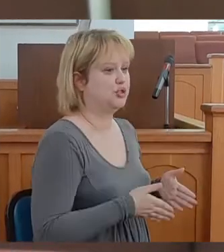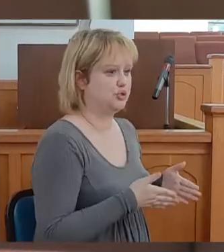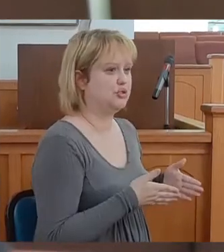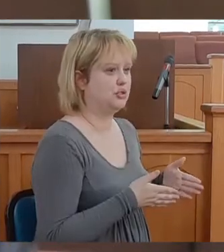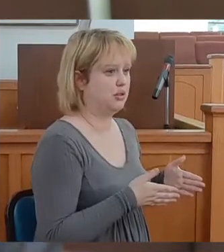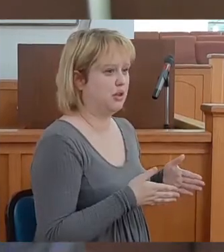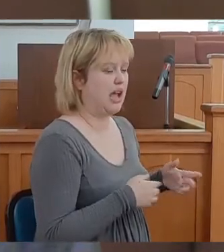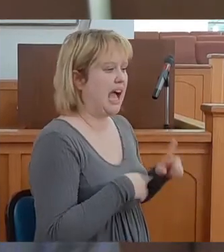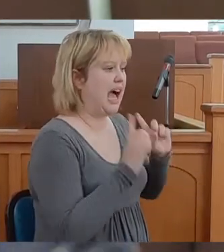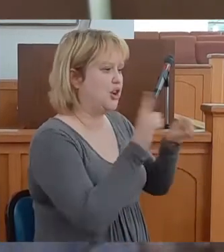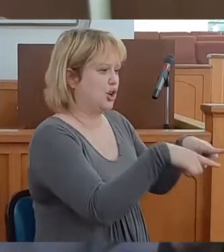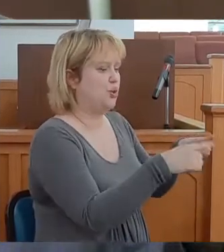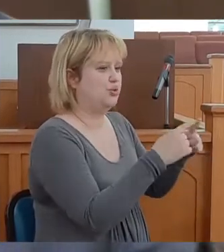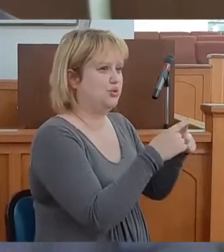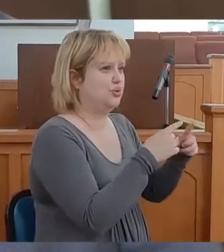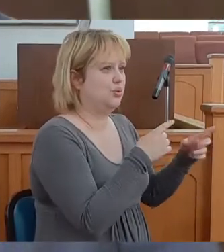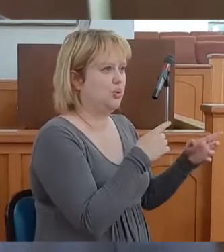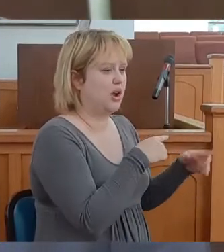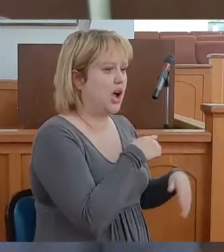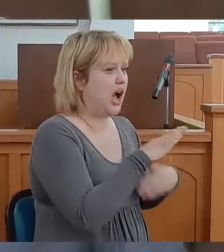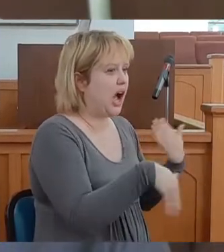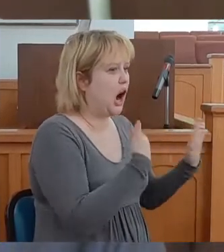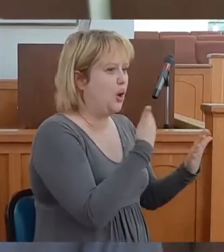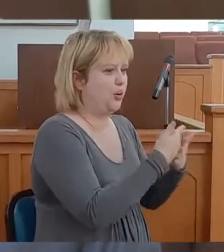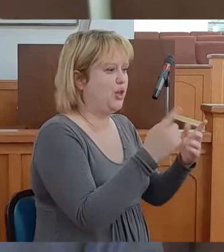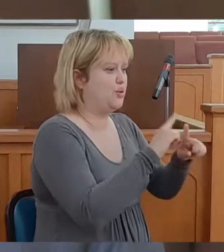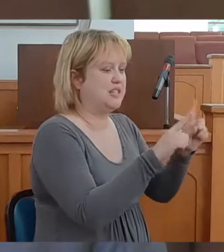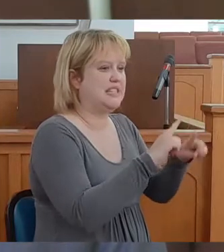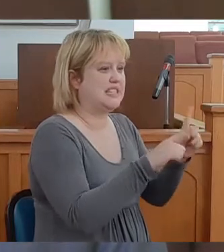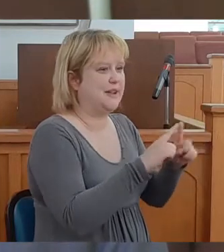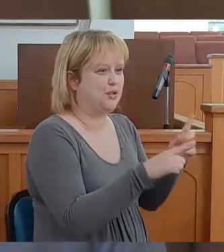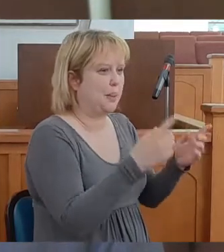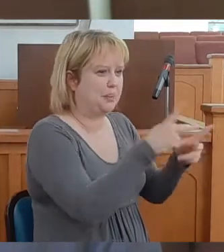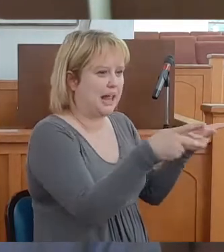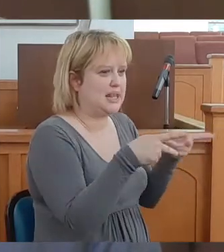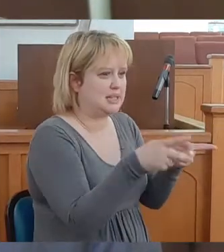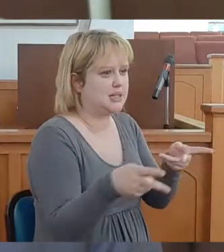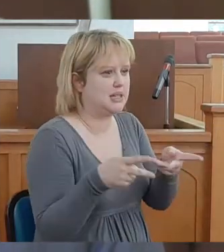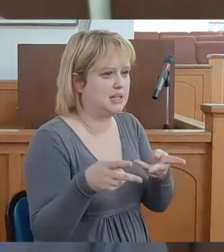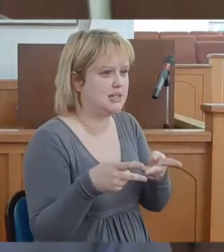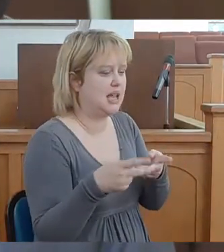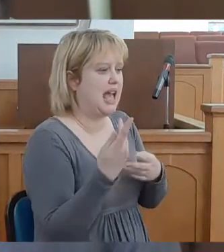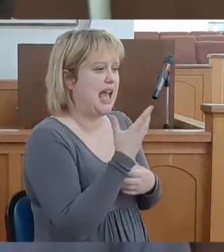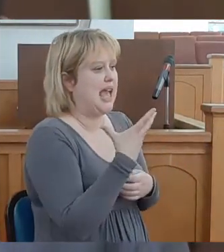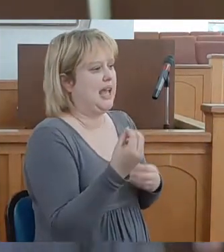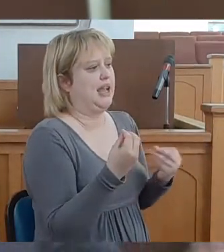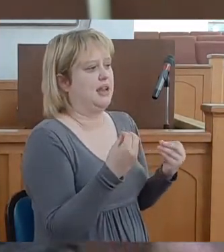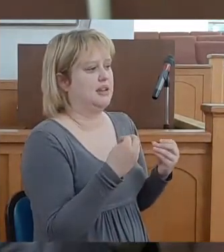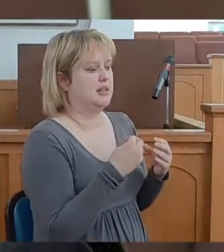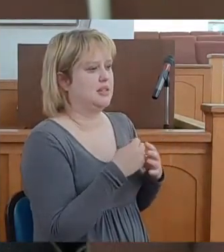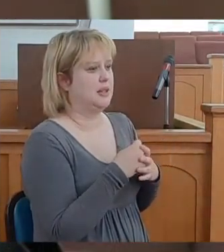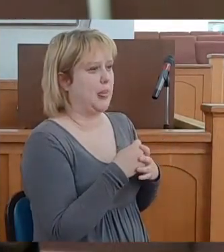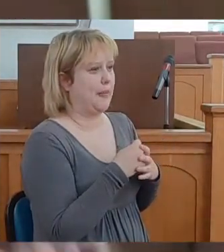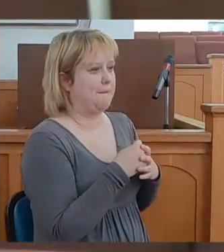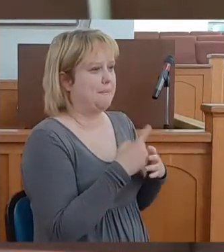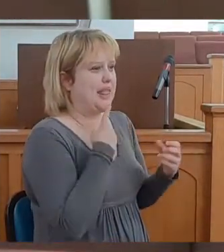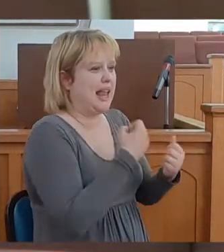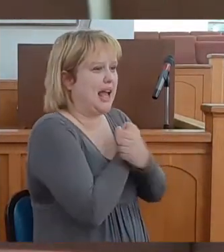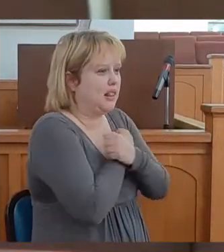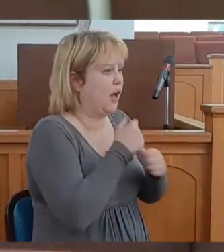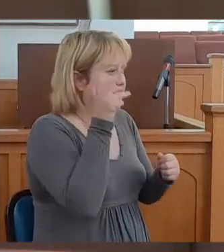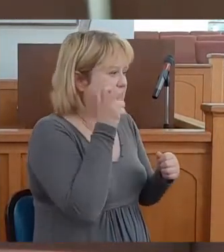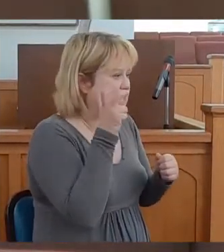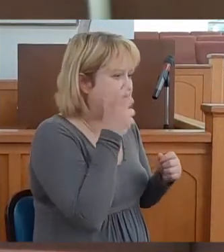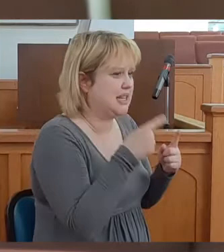I go to those, all of those different facilities. And I just love